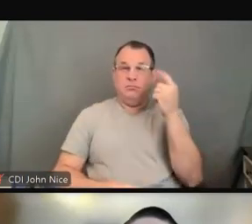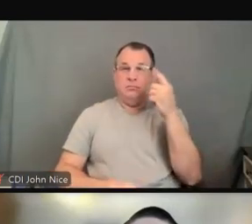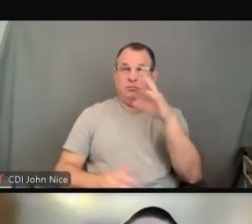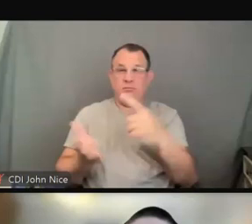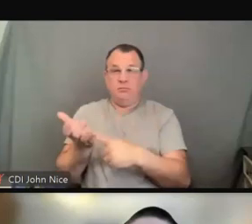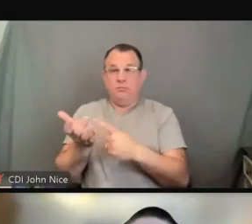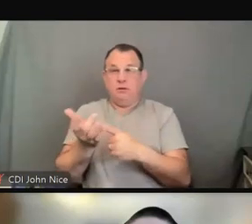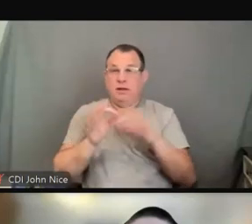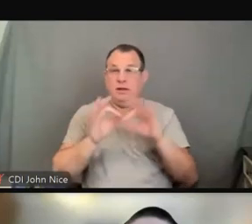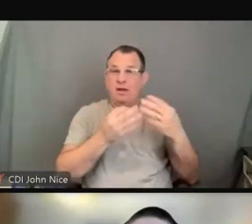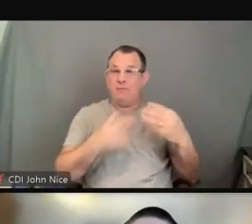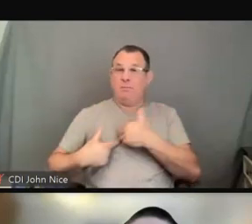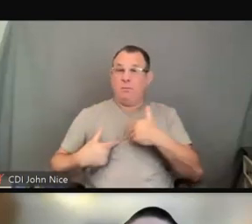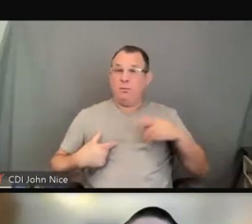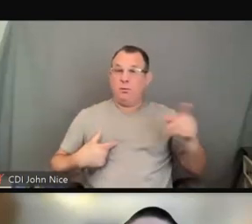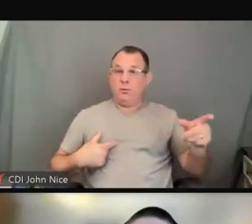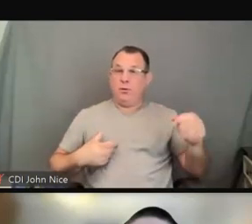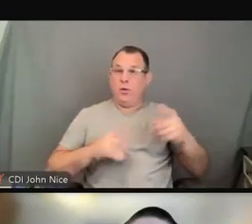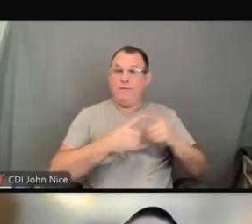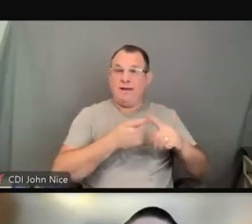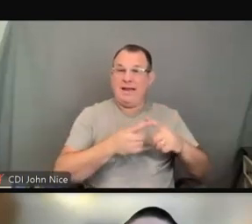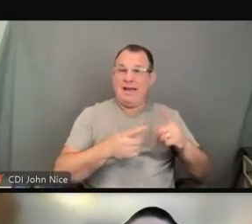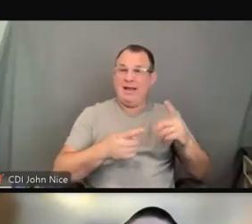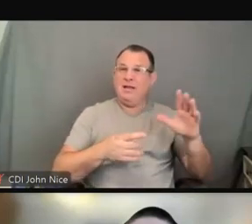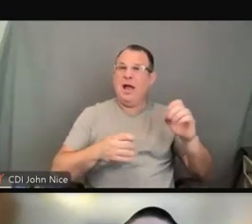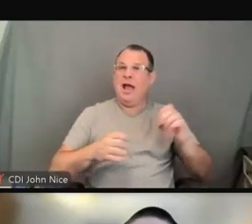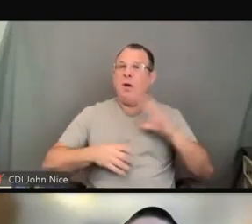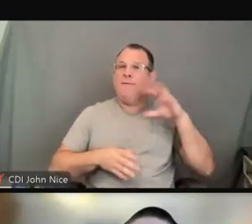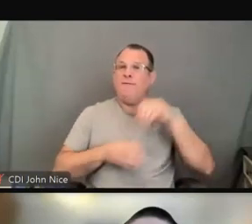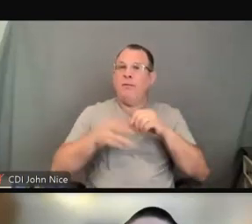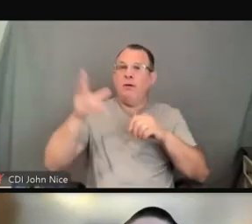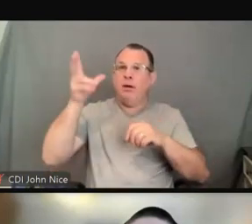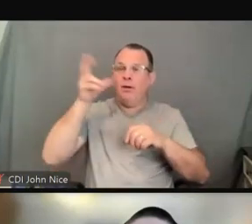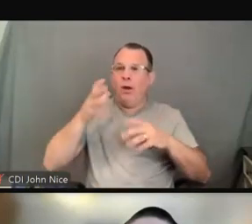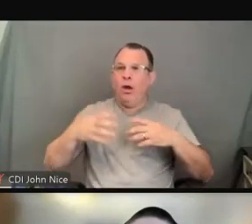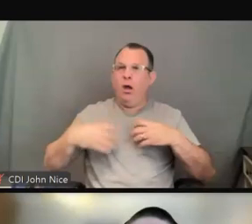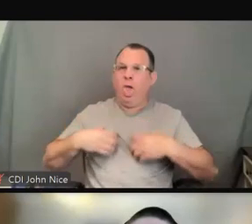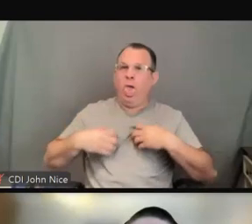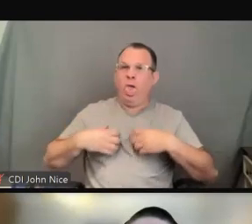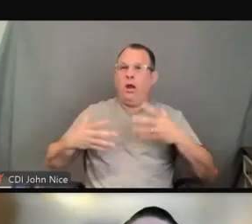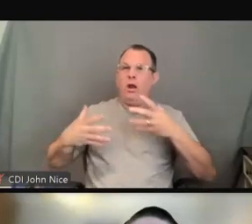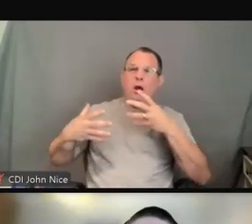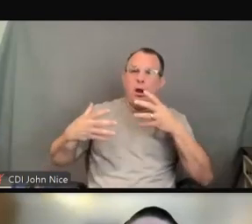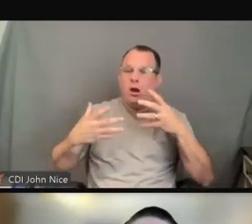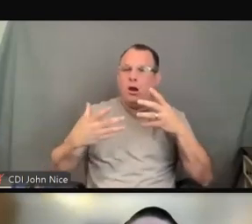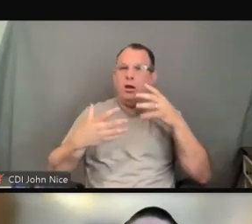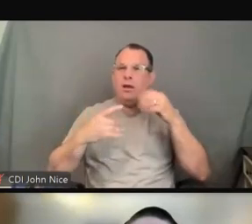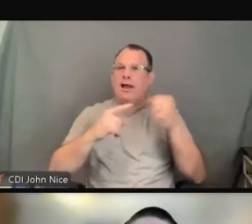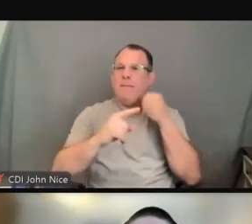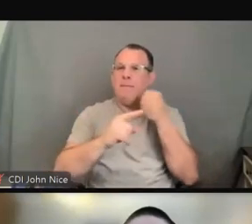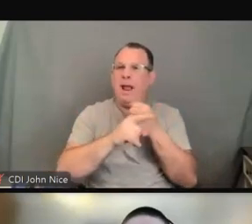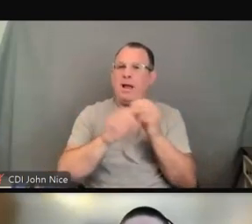emotionally or personally involved, which could affect the accuracy of the interpretation or the